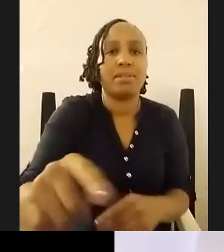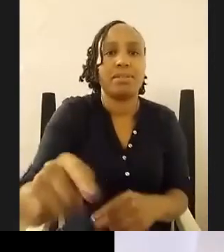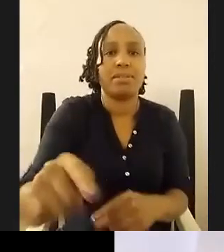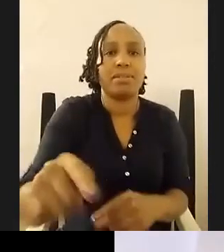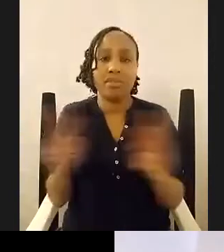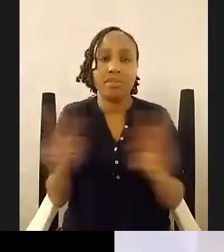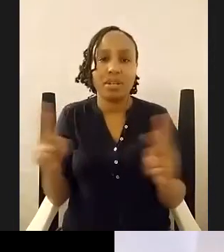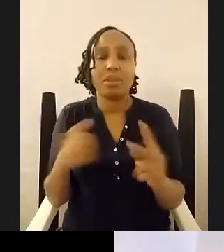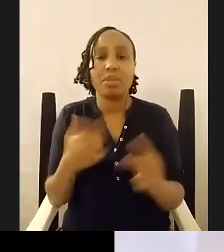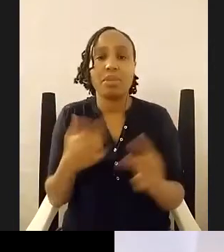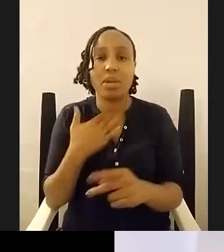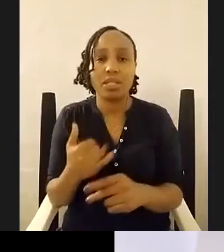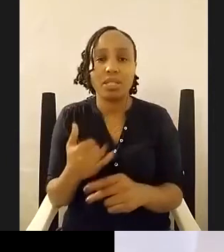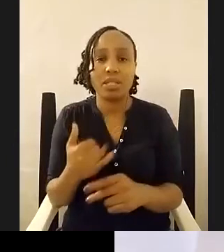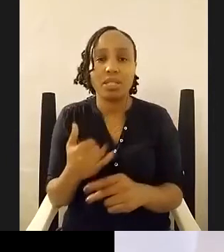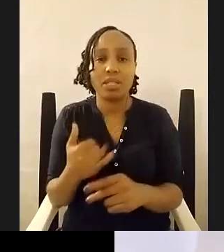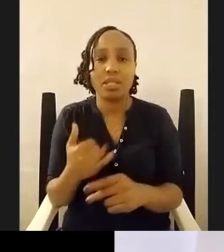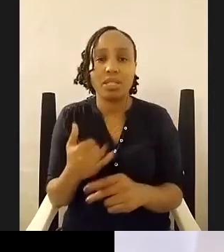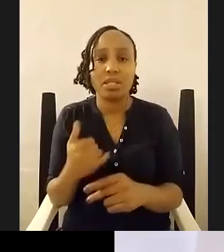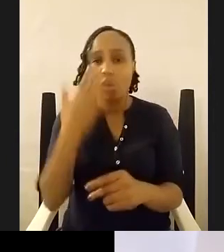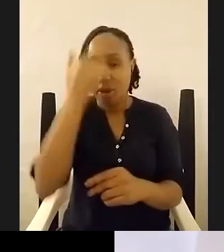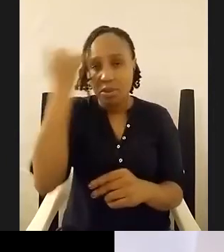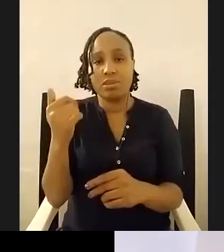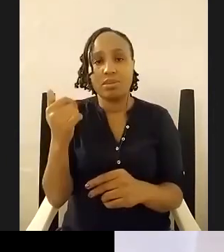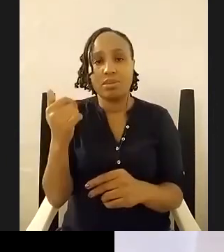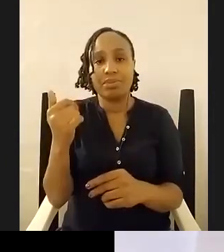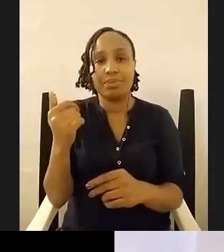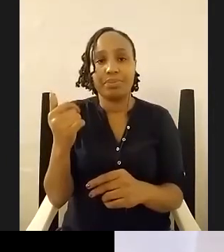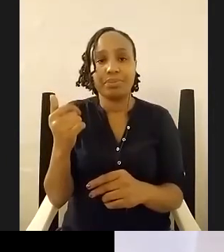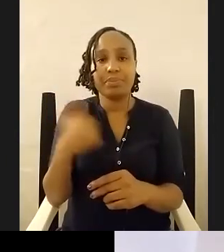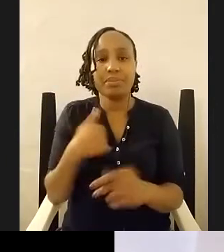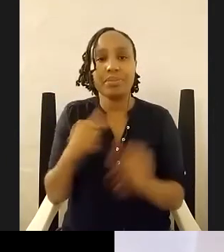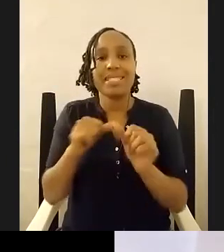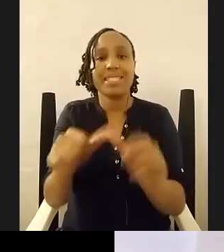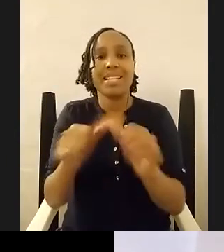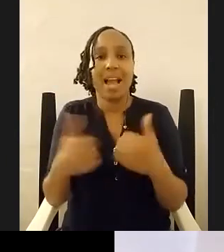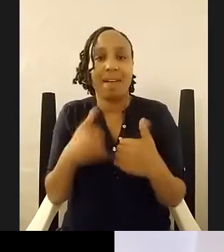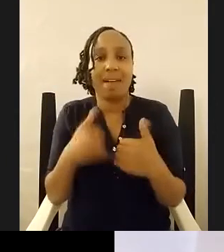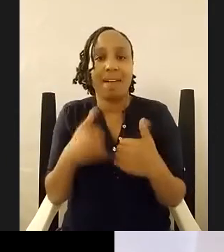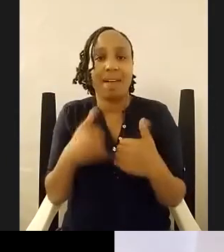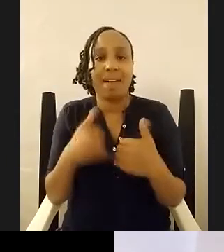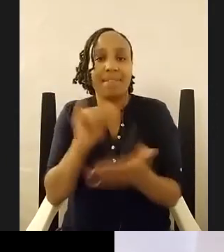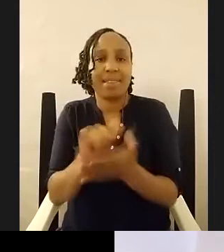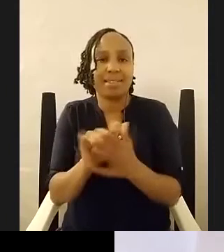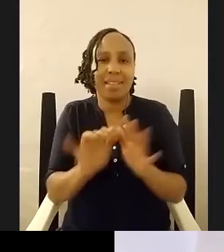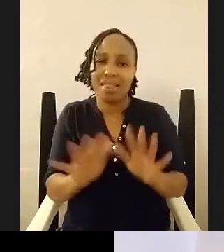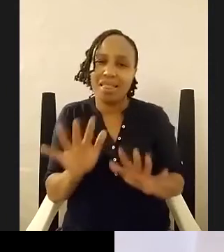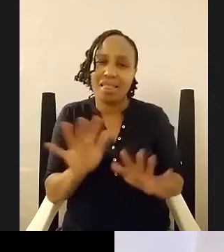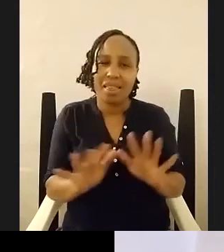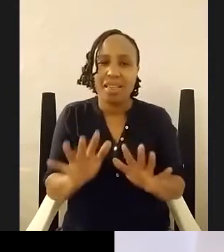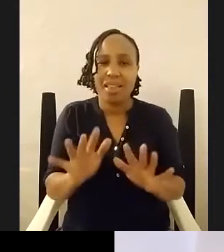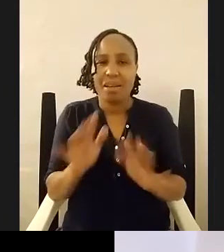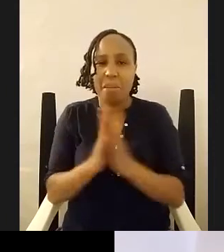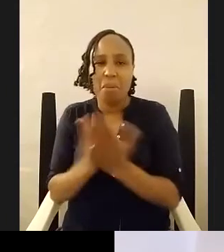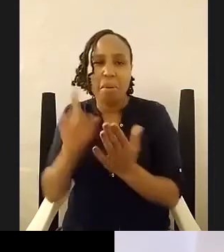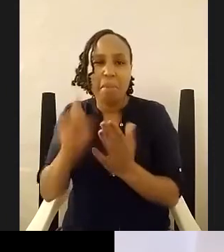i wanted because uh i i still had that naive approach to literature where i'm like a book must be big if it is to be a